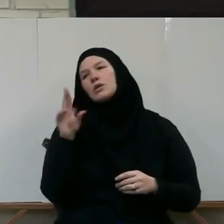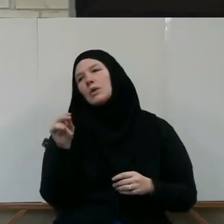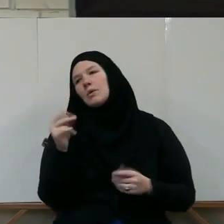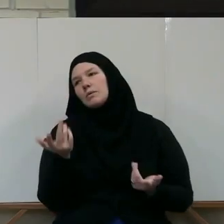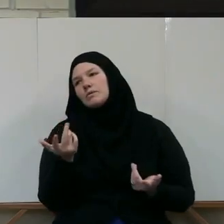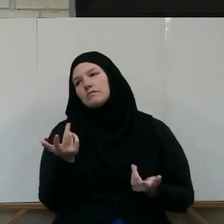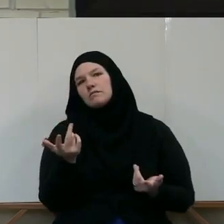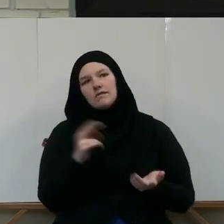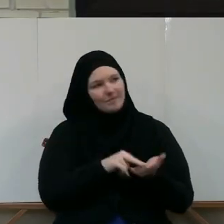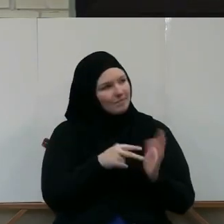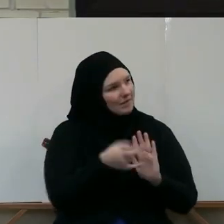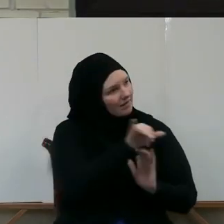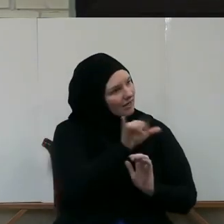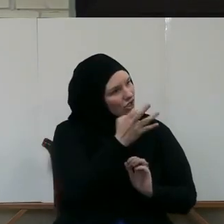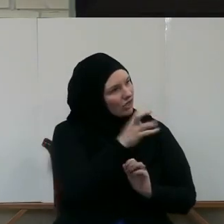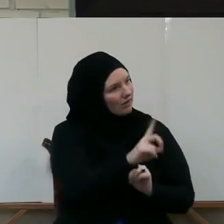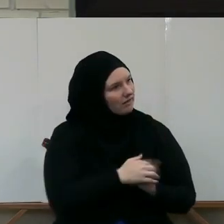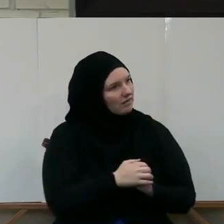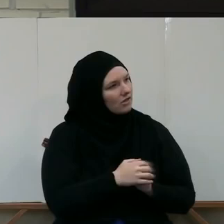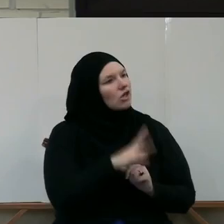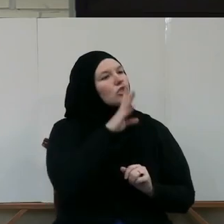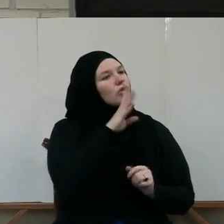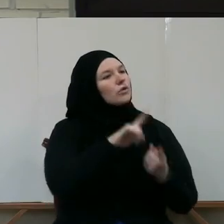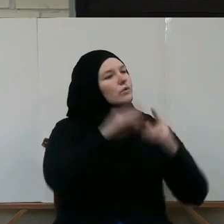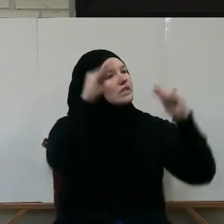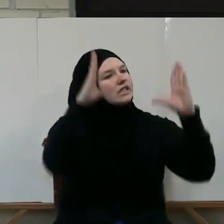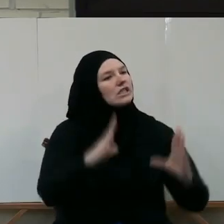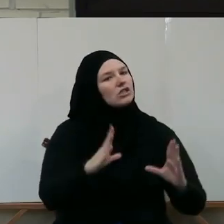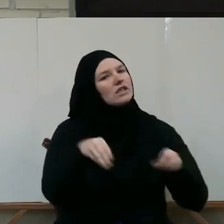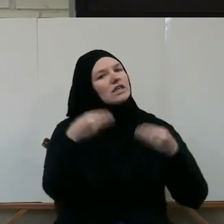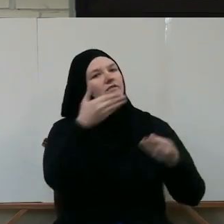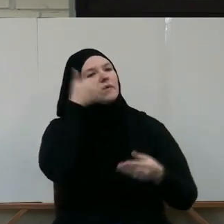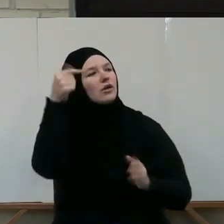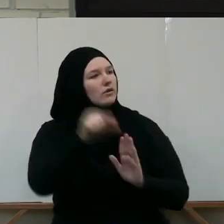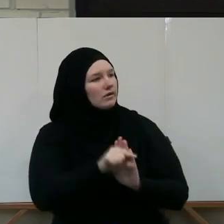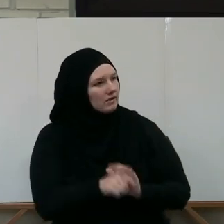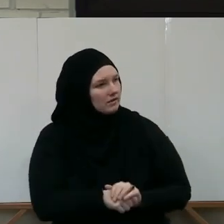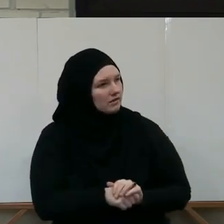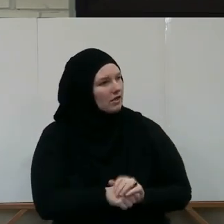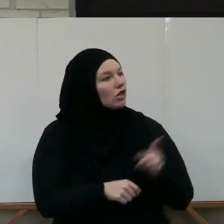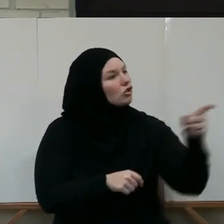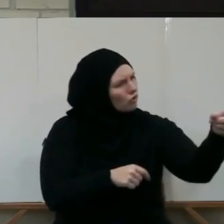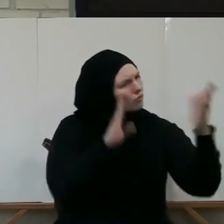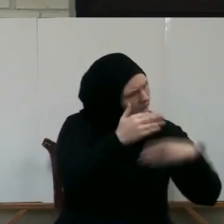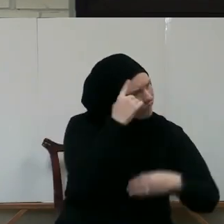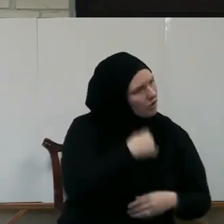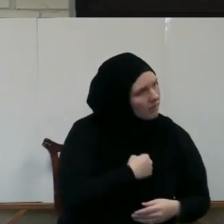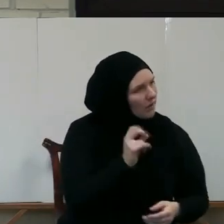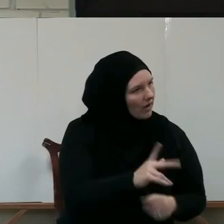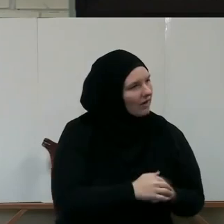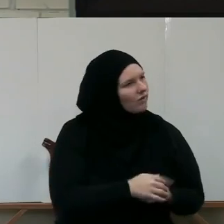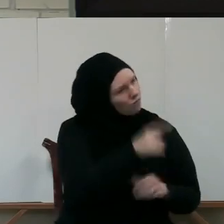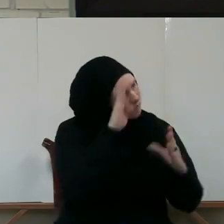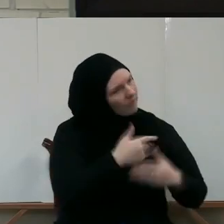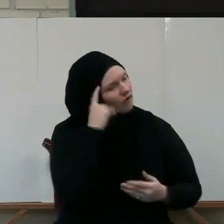like children Talk to the teacher To give me better grades It doesn't make sense You have to do your homework